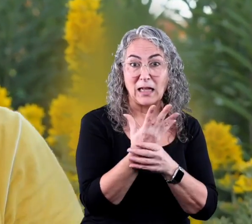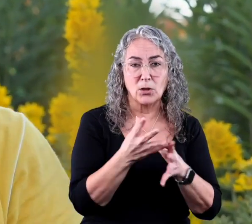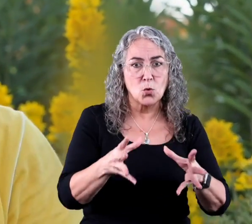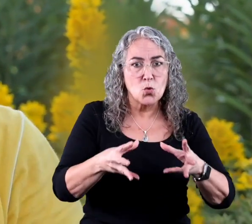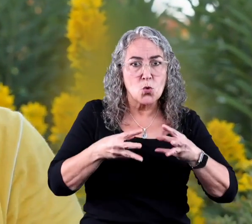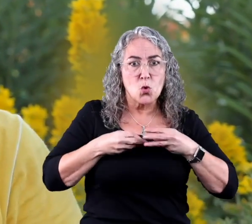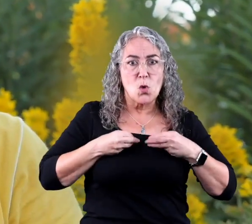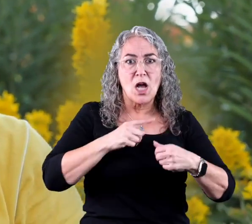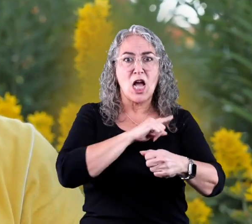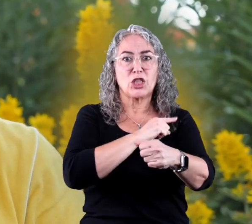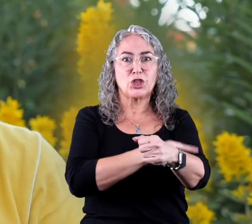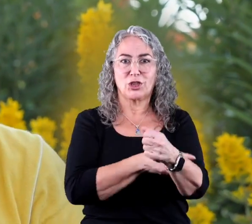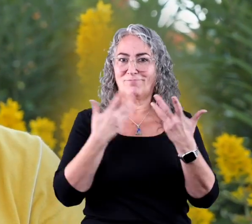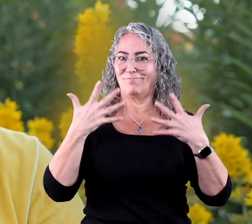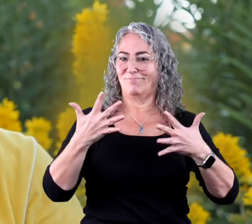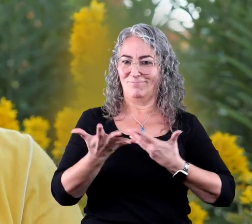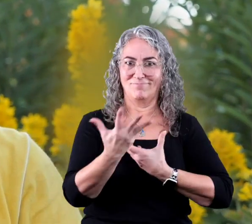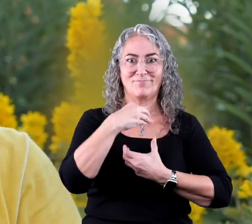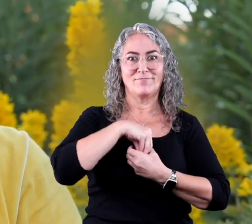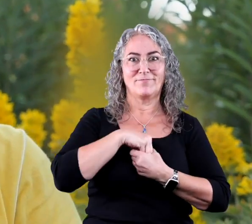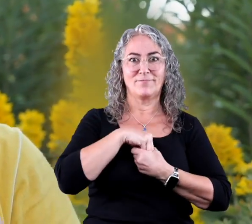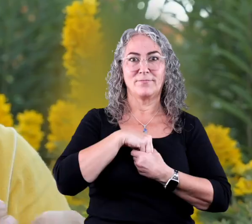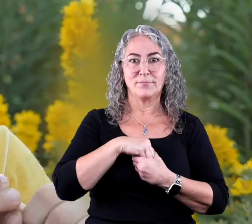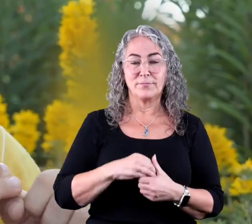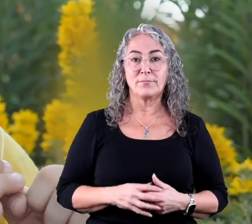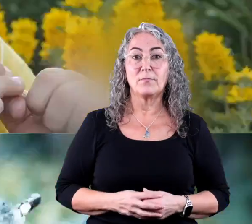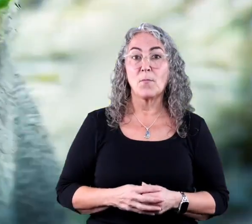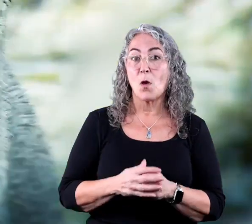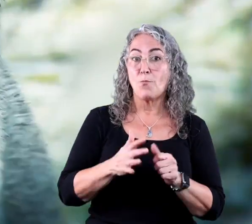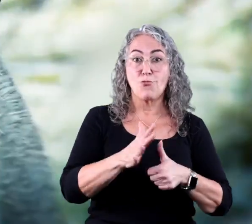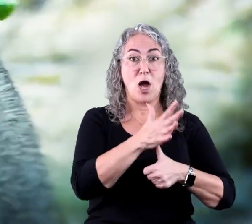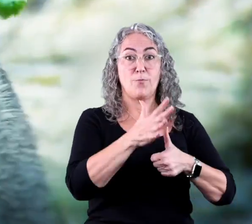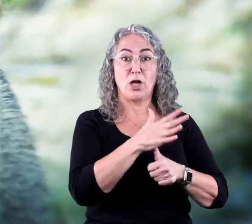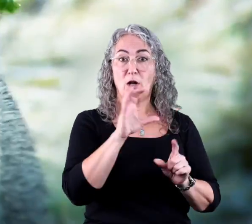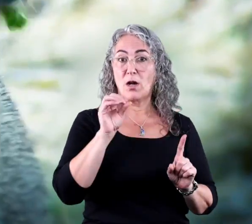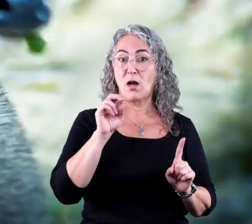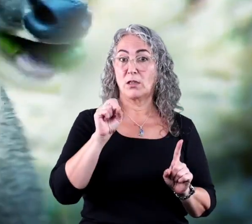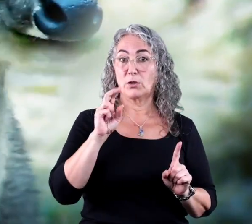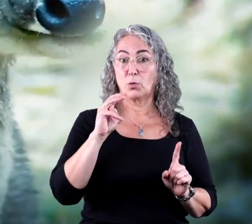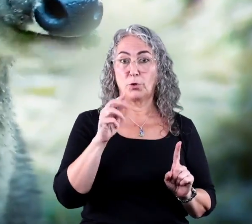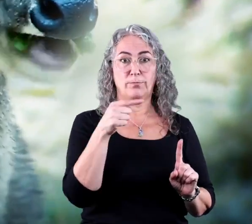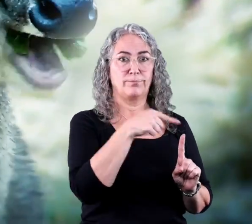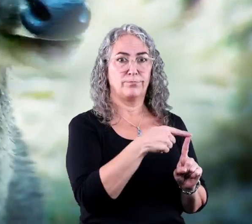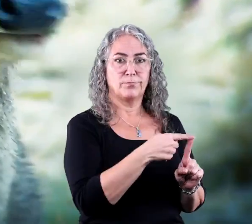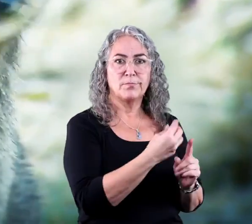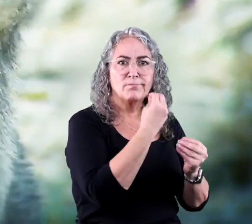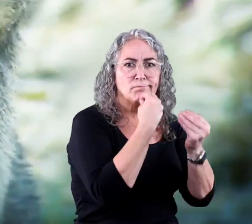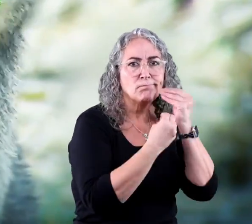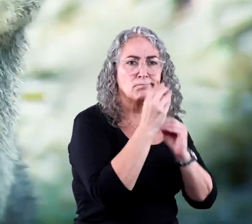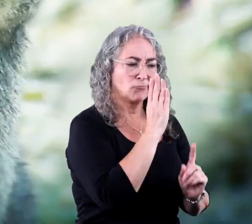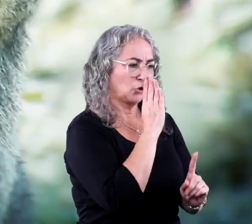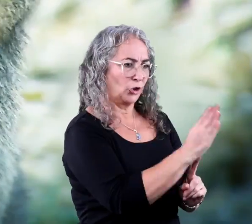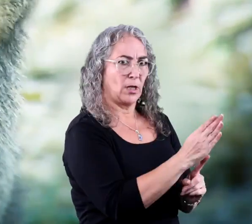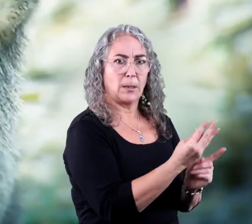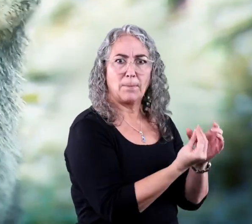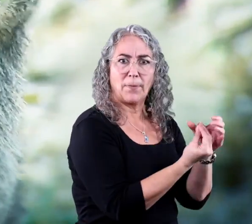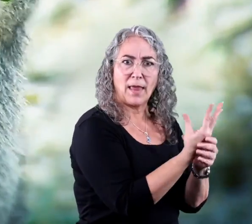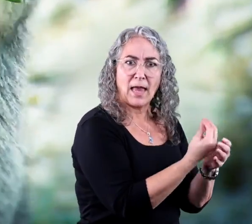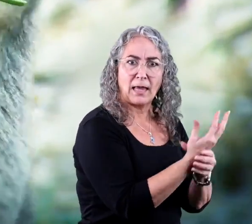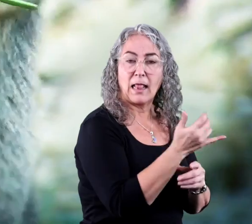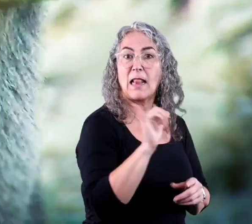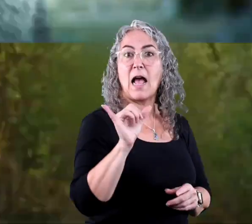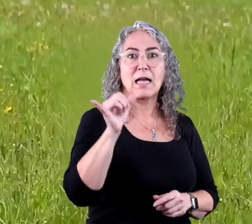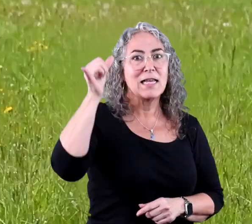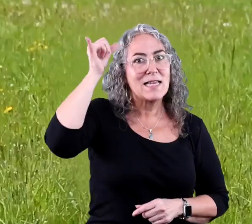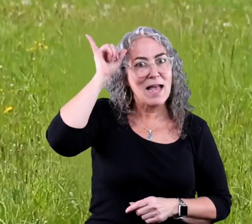plant and absorb the energy that is already in it. A primary consumer is an organism that directly eats the